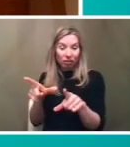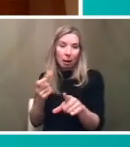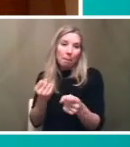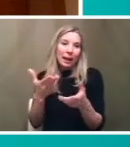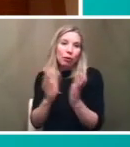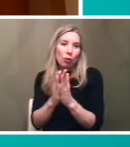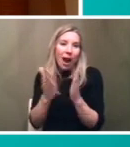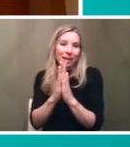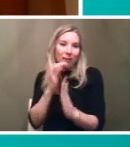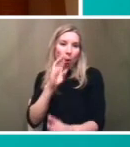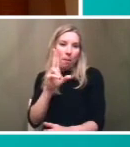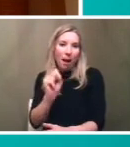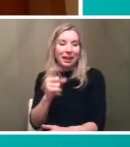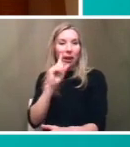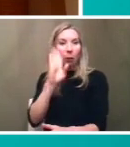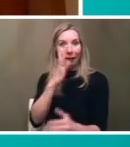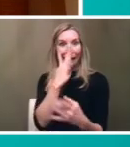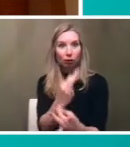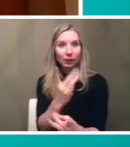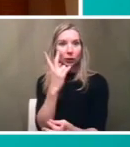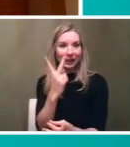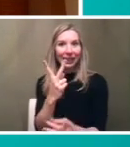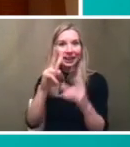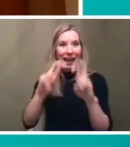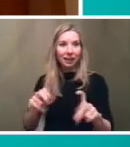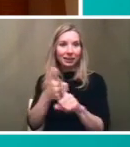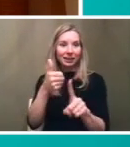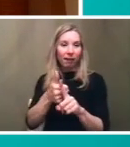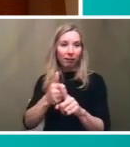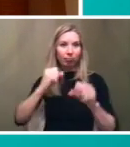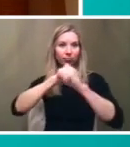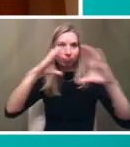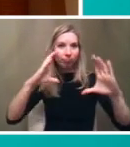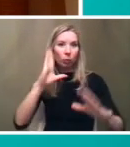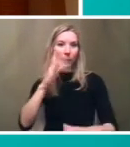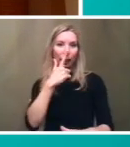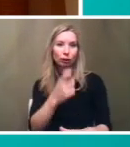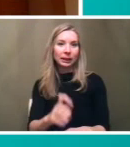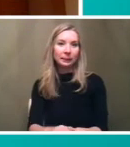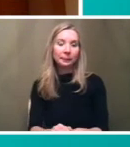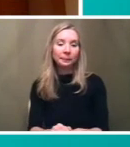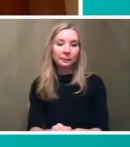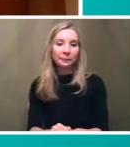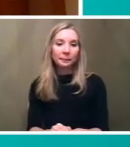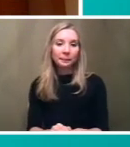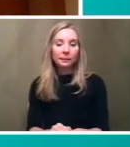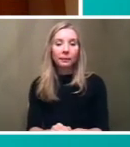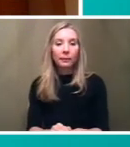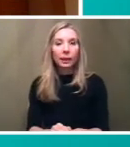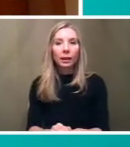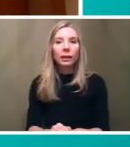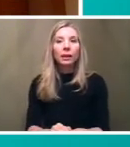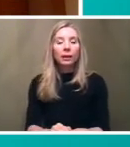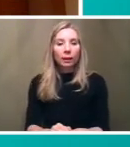for so i think it'll be interesting to see how the analysis some other factors